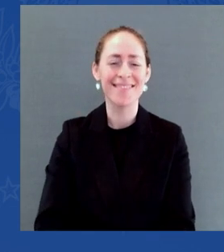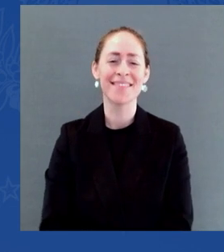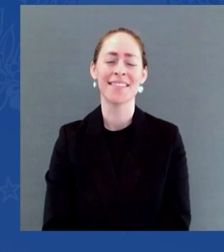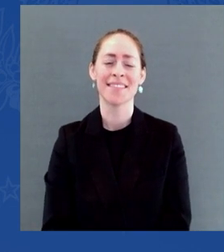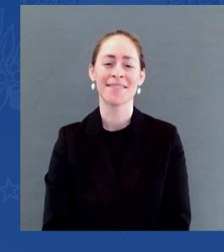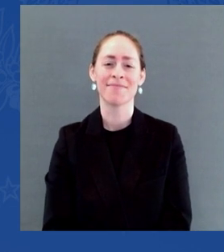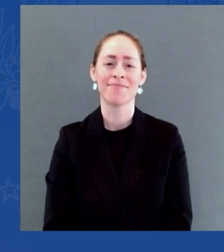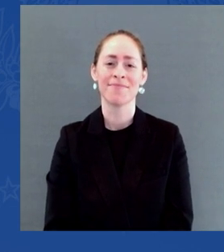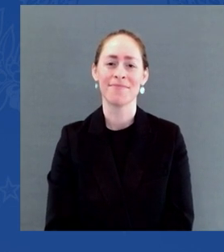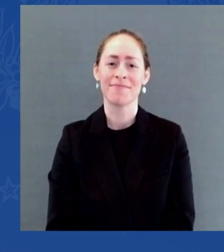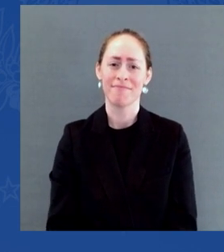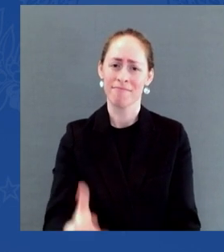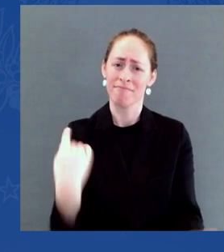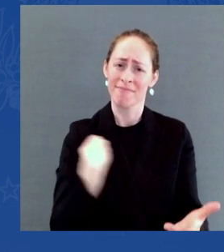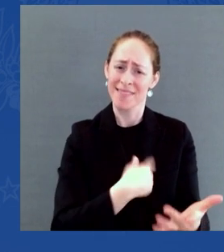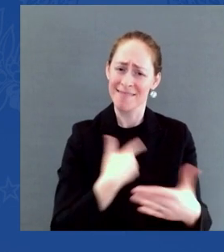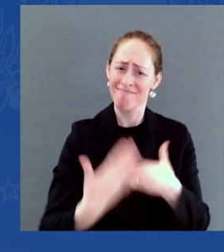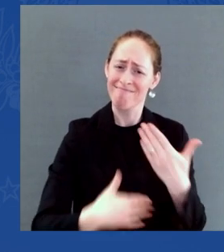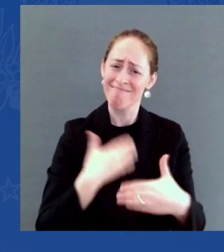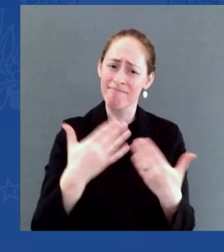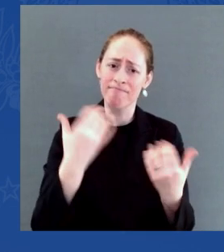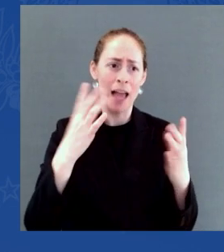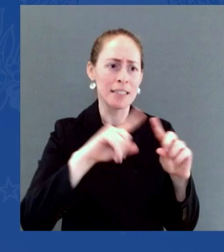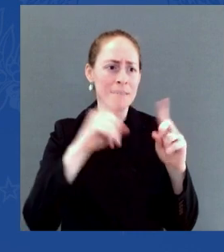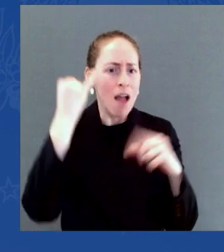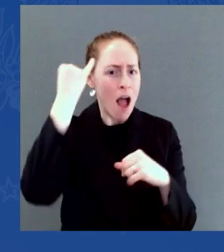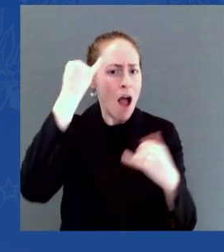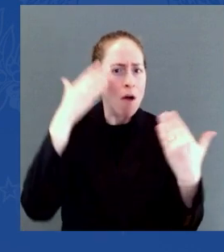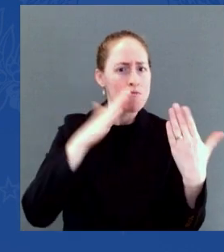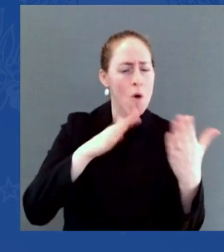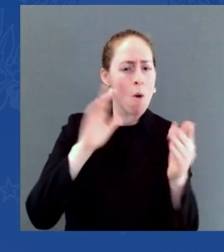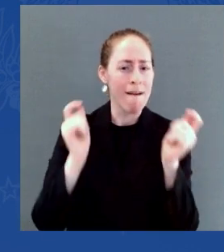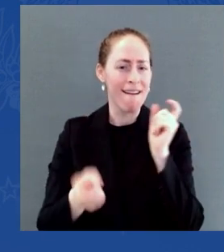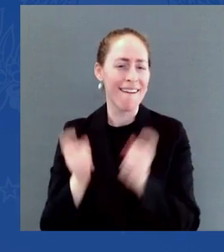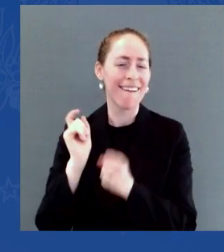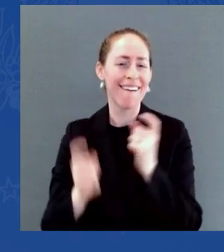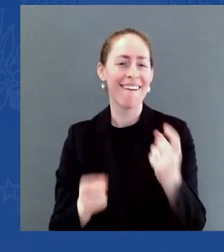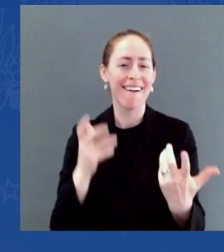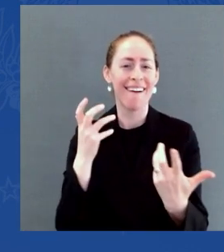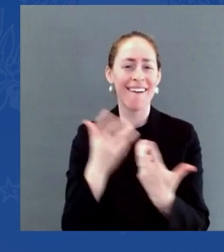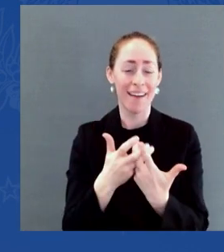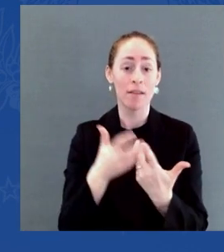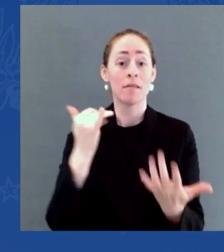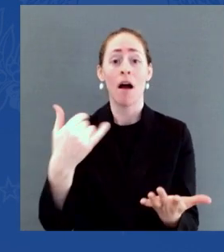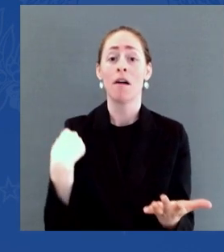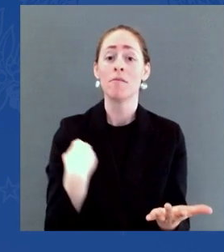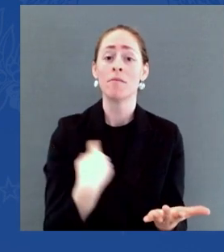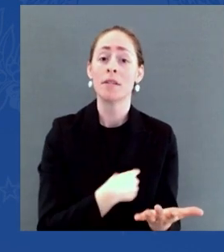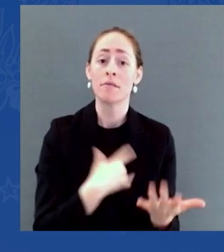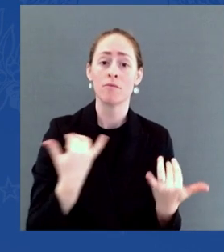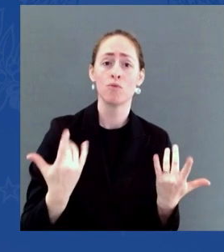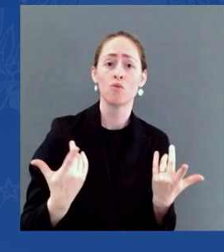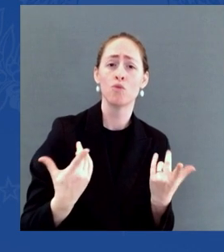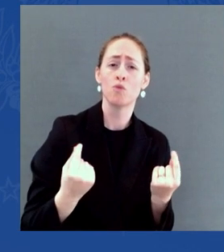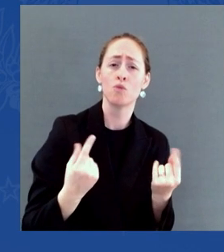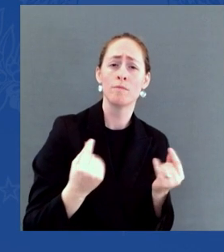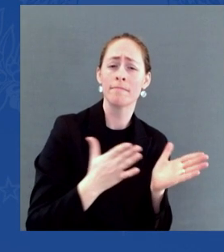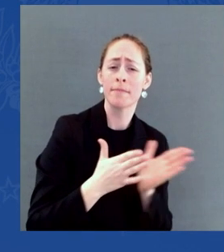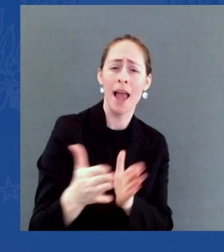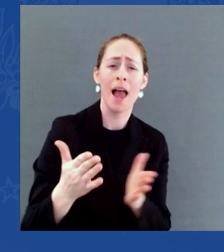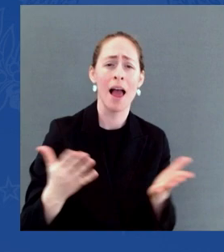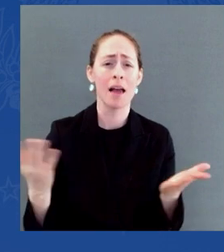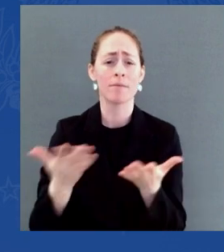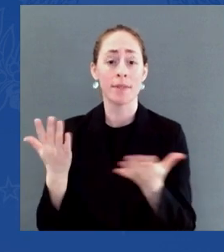had to do was speed up the operations at our ports. Americans are buying more goods than ever, and a lot of those goods come through our